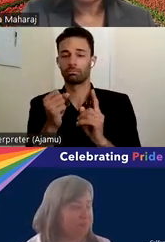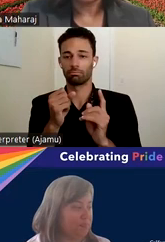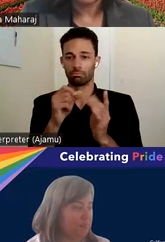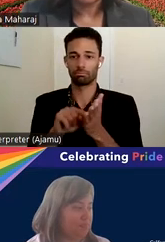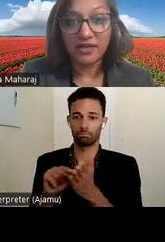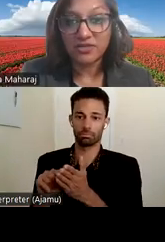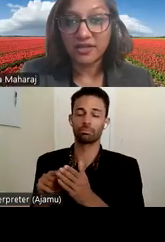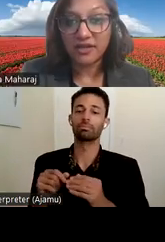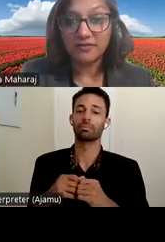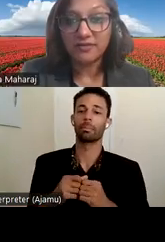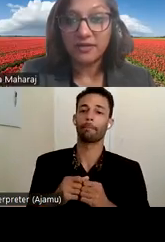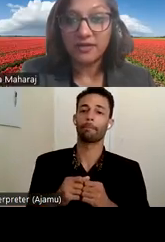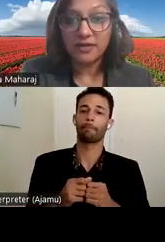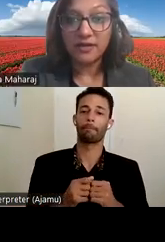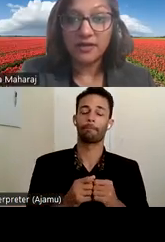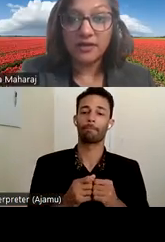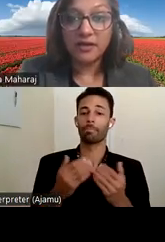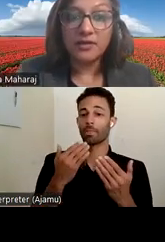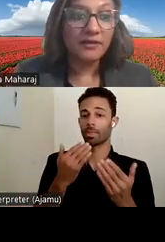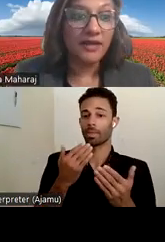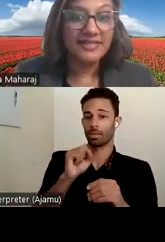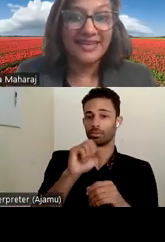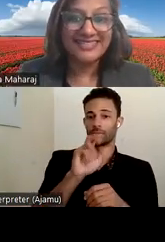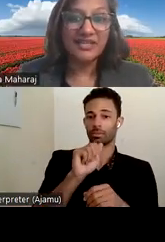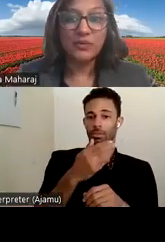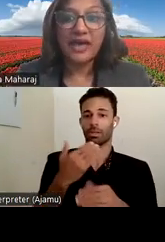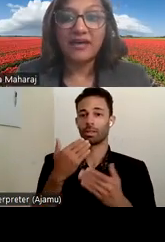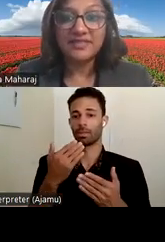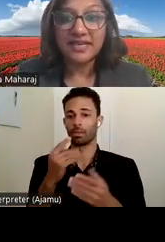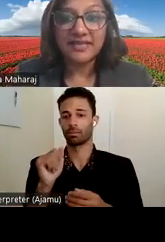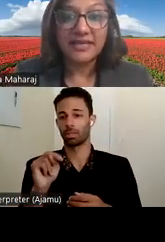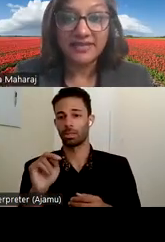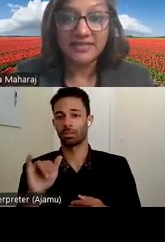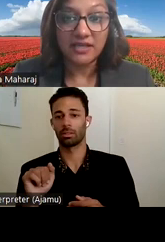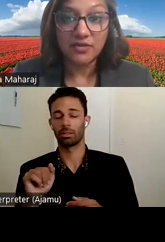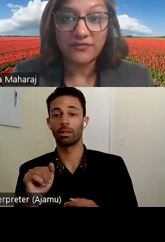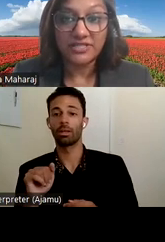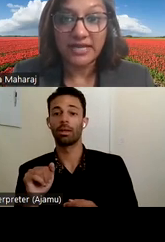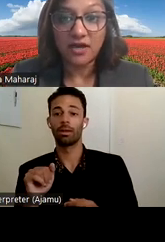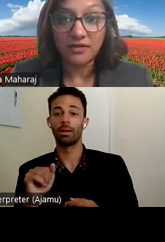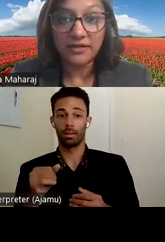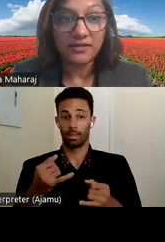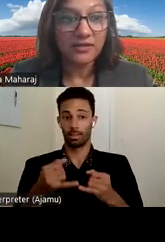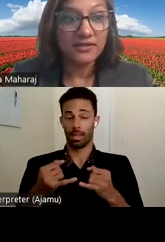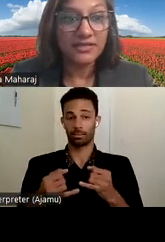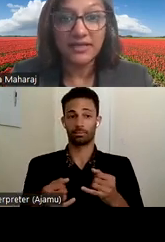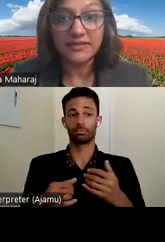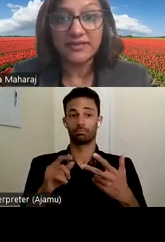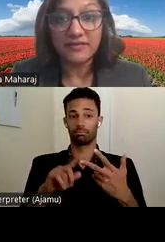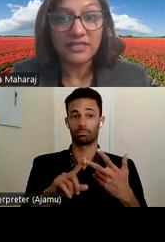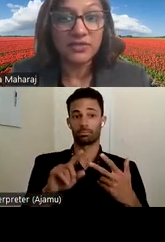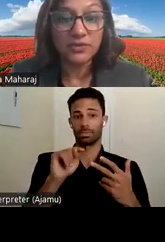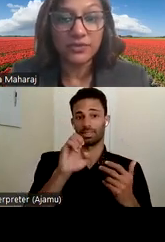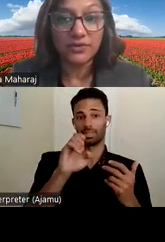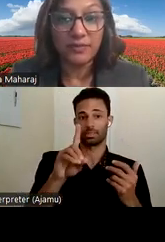Thank you, Sarah. Thank you, Tonya. The last case study we have is case study three for Ted Cullen. Ted